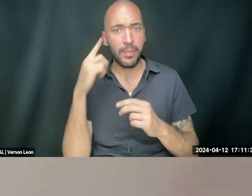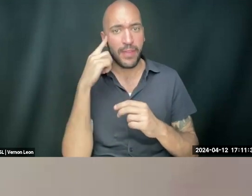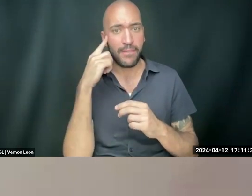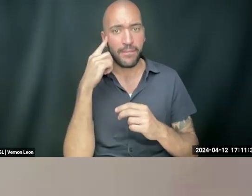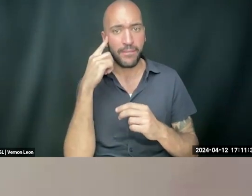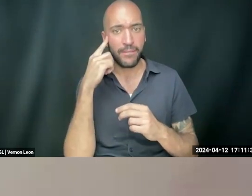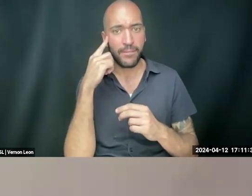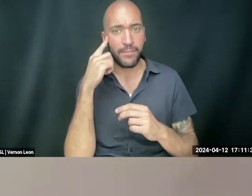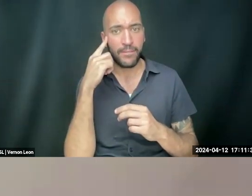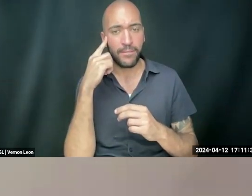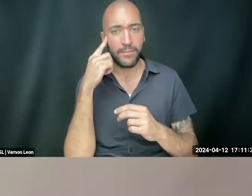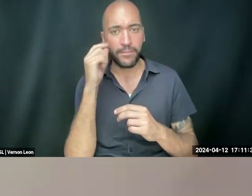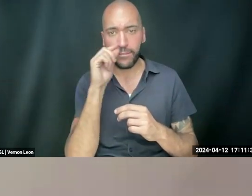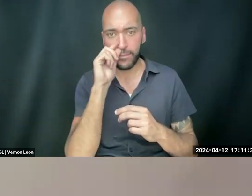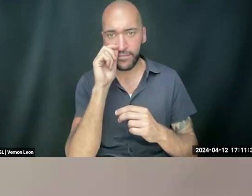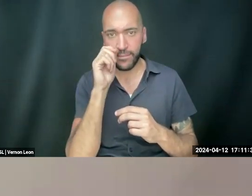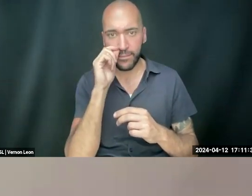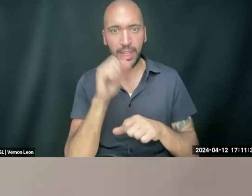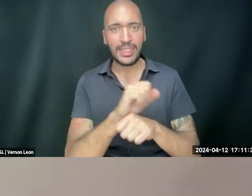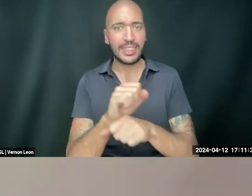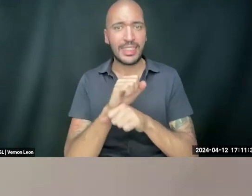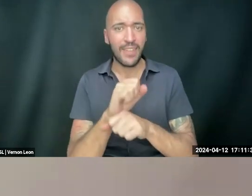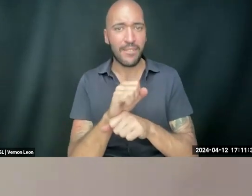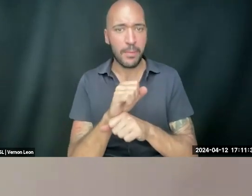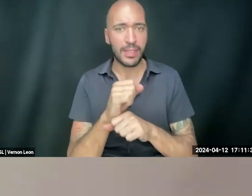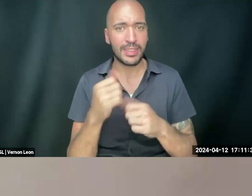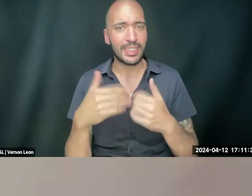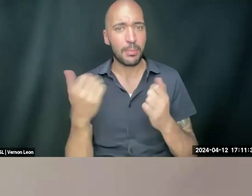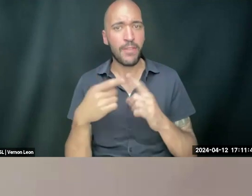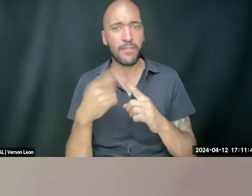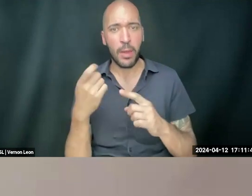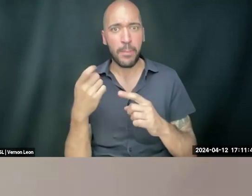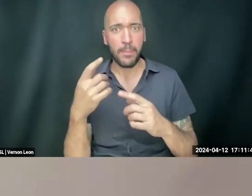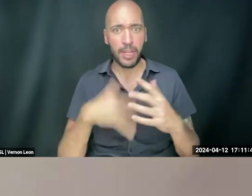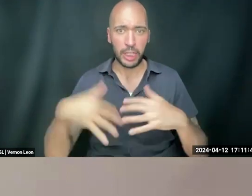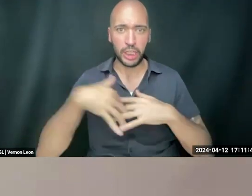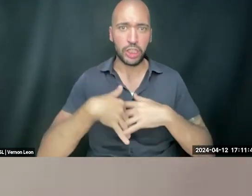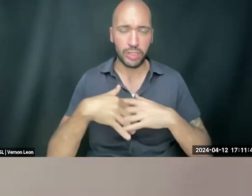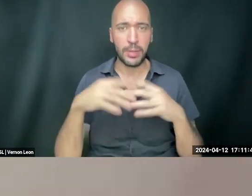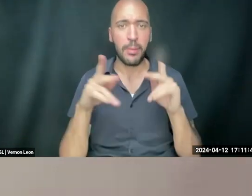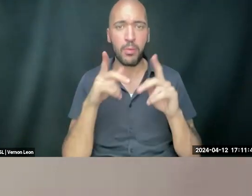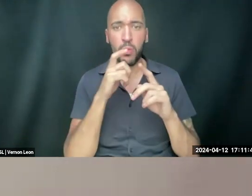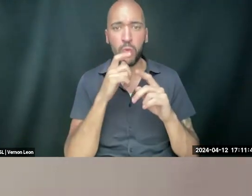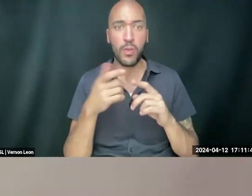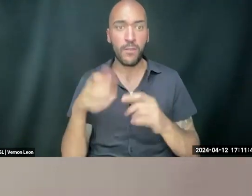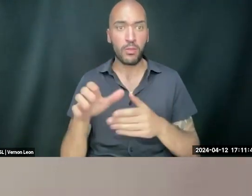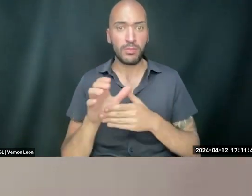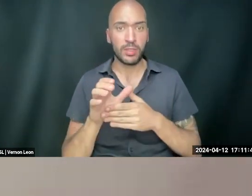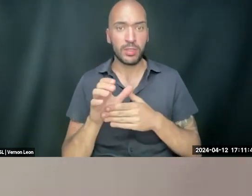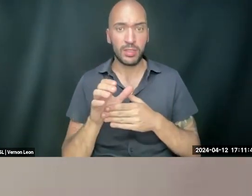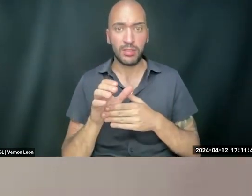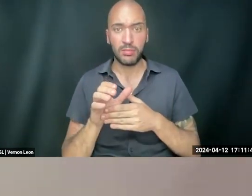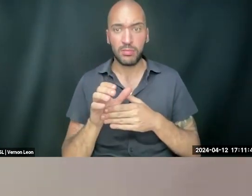enslavement separately from indigeneity. You know, people who are forcibly road and